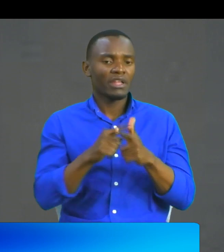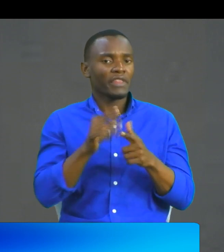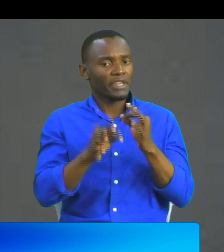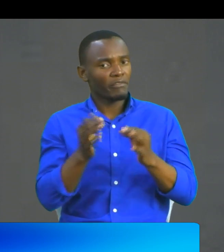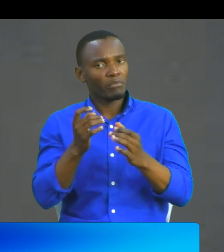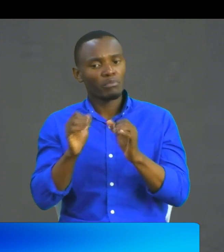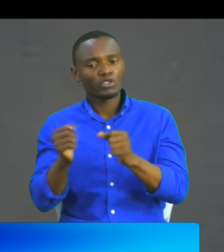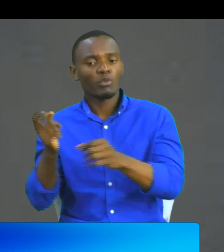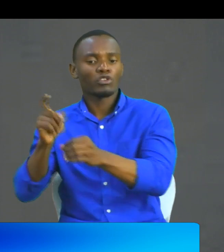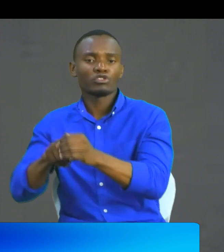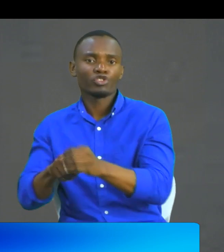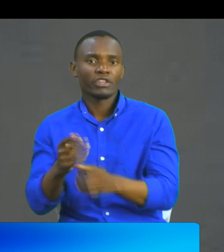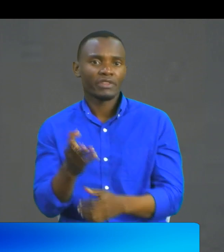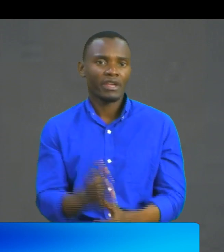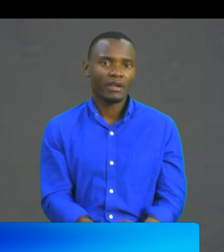CUSNEP.